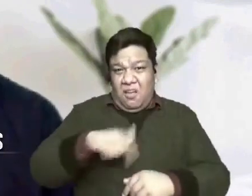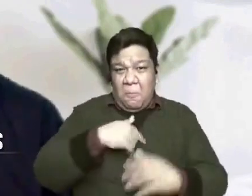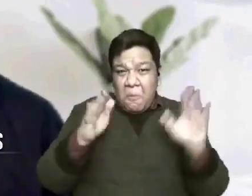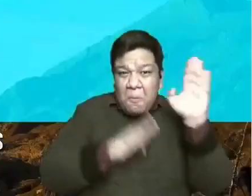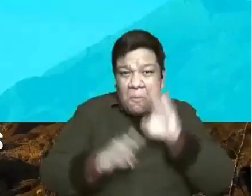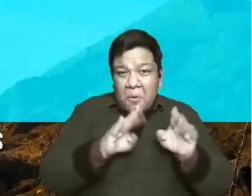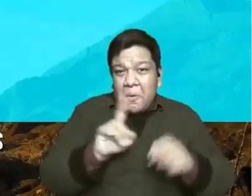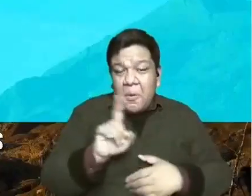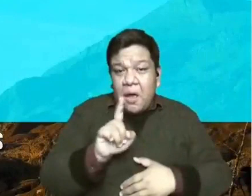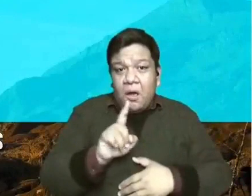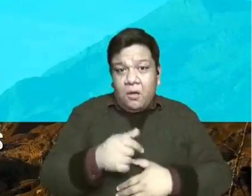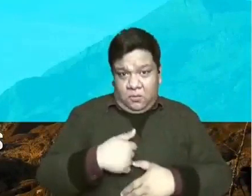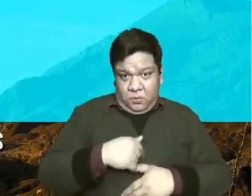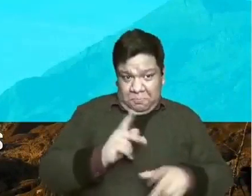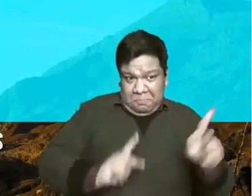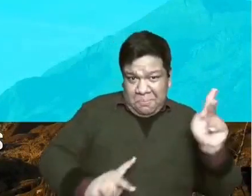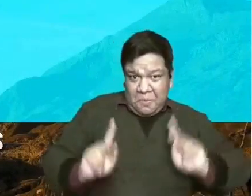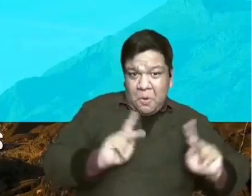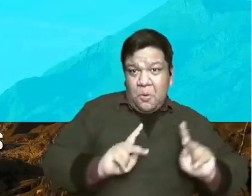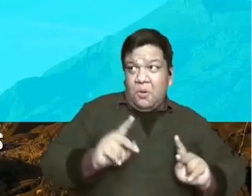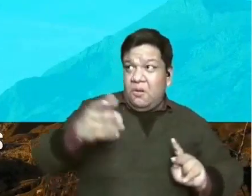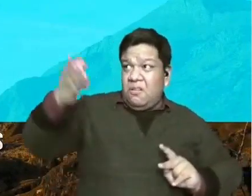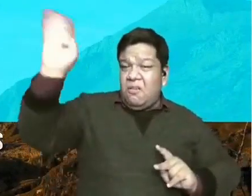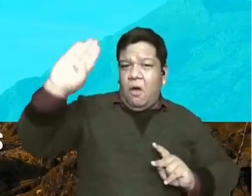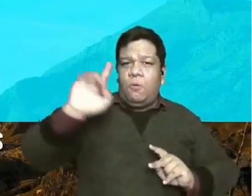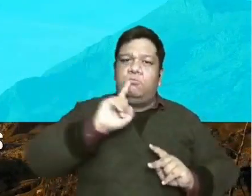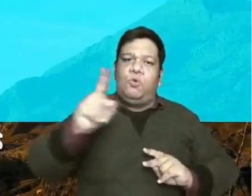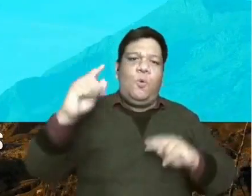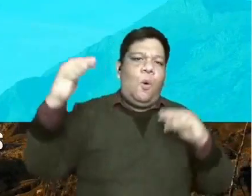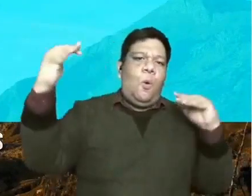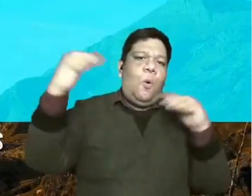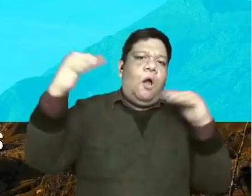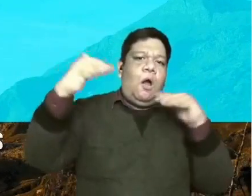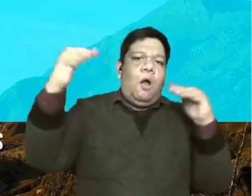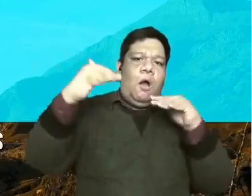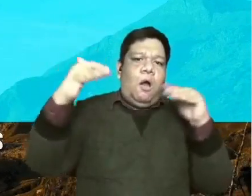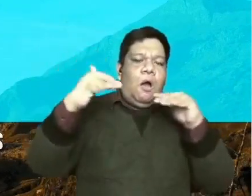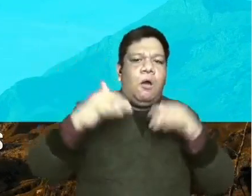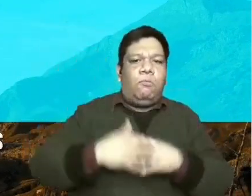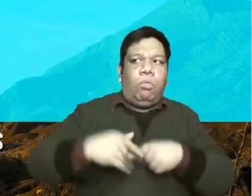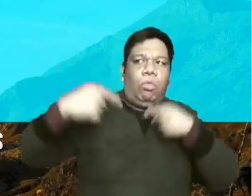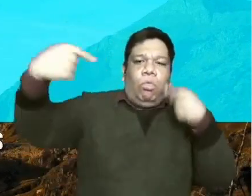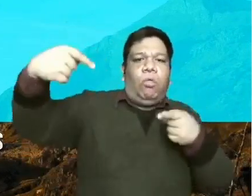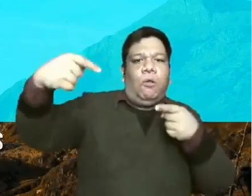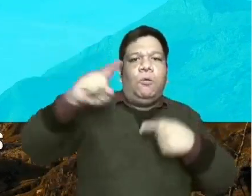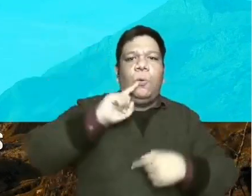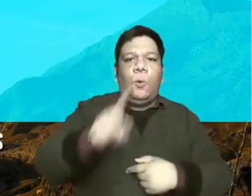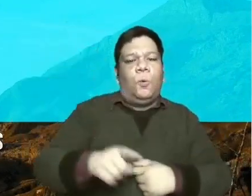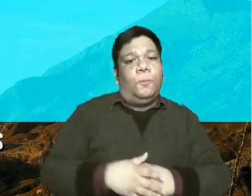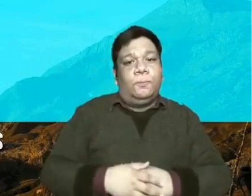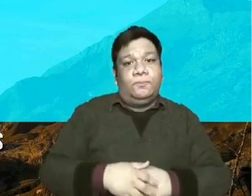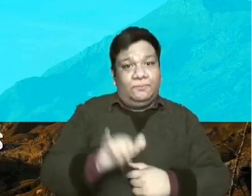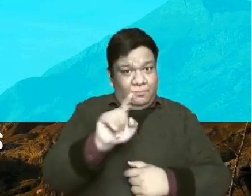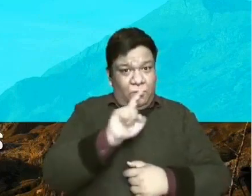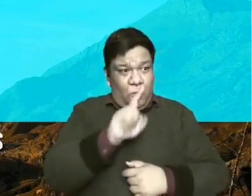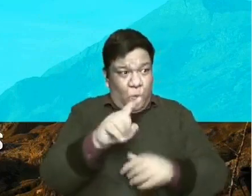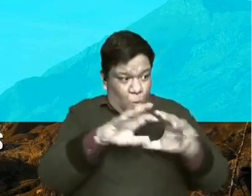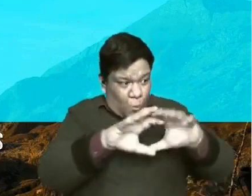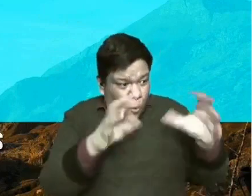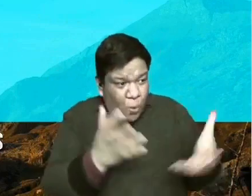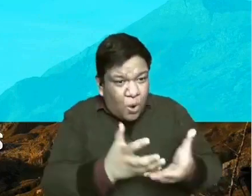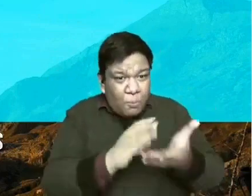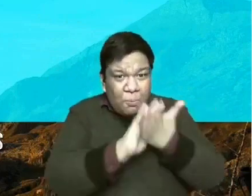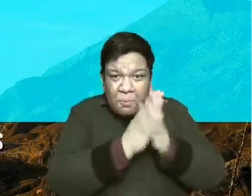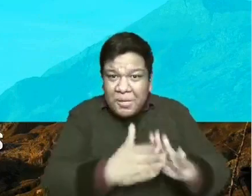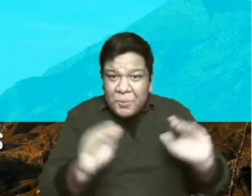That man is at war with God. The main reason why there is no peace in the world and that we